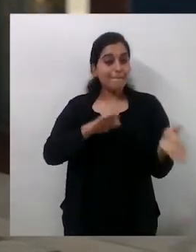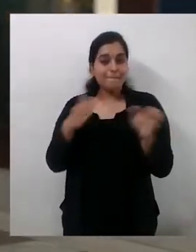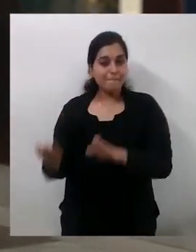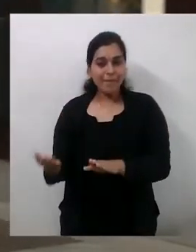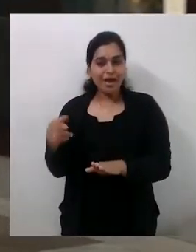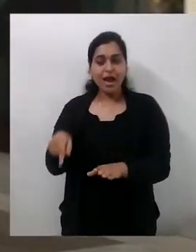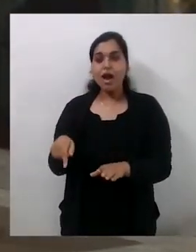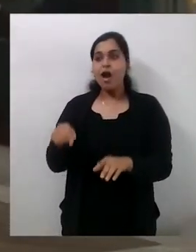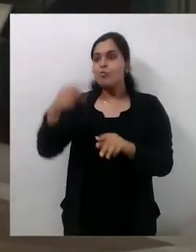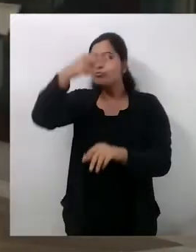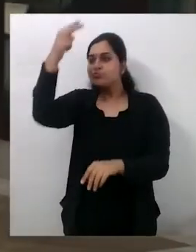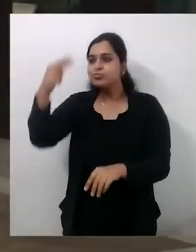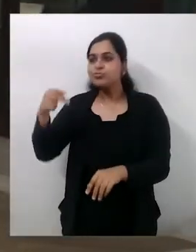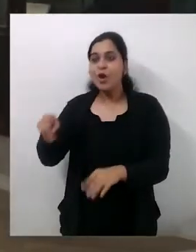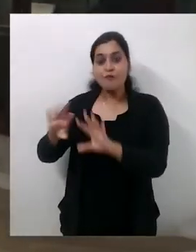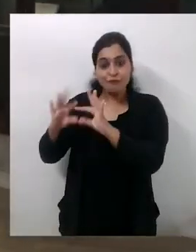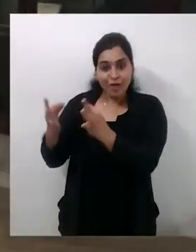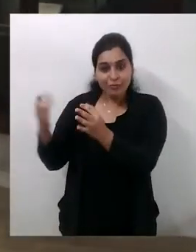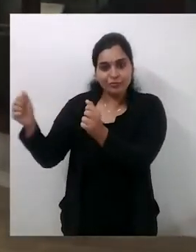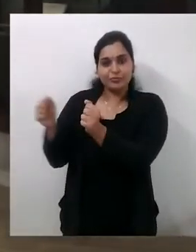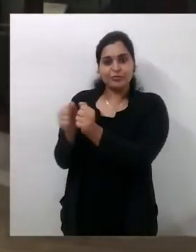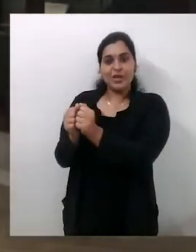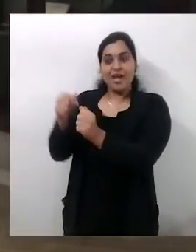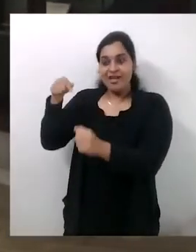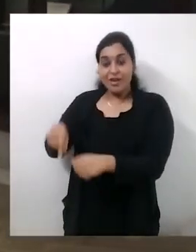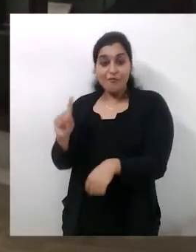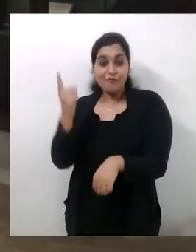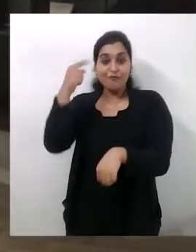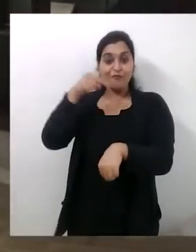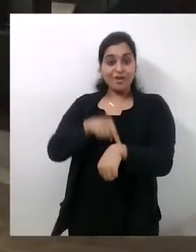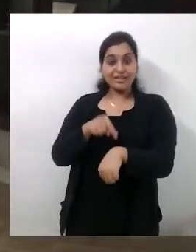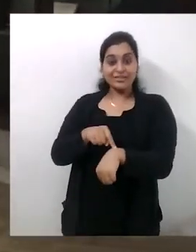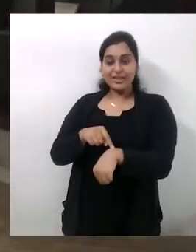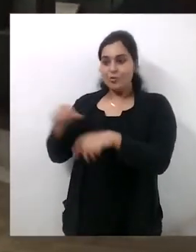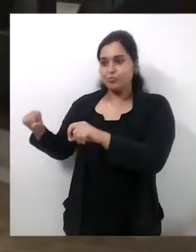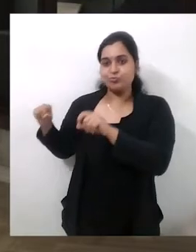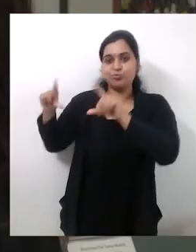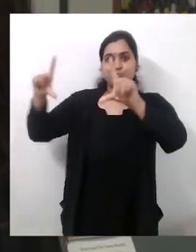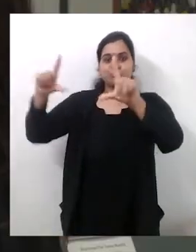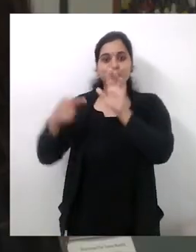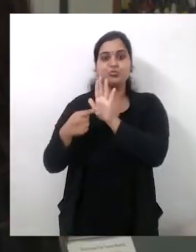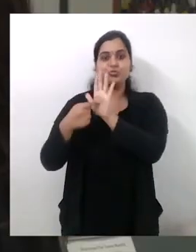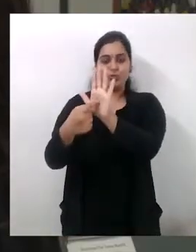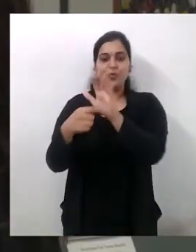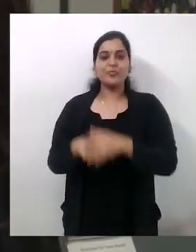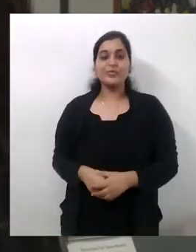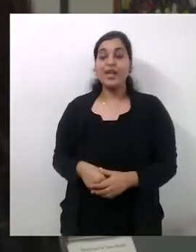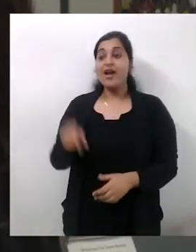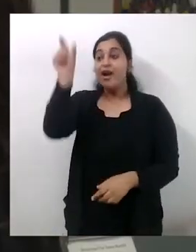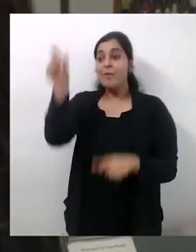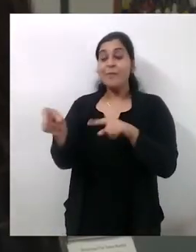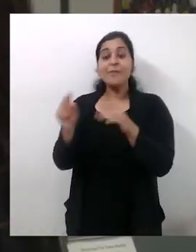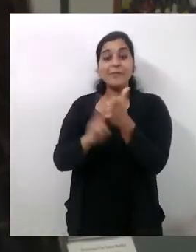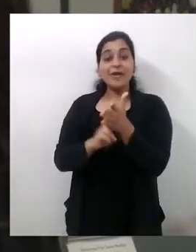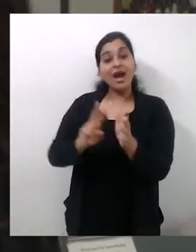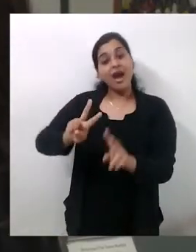painting remains with her family, and this is now the first time it has entered a public collection. We have three other masterful